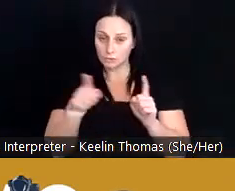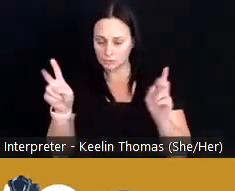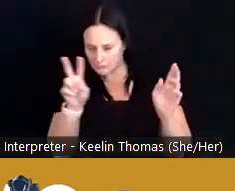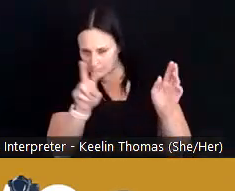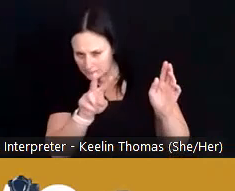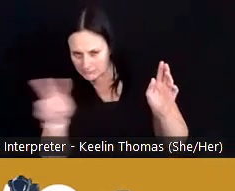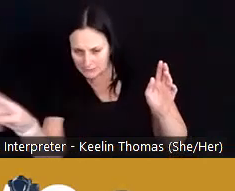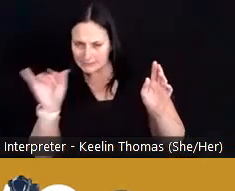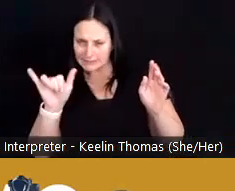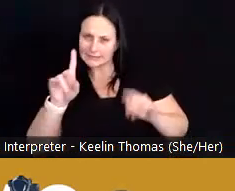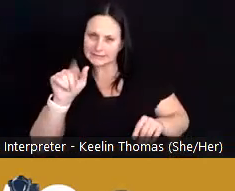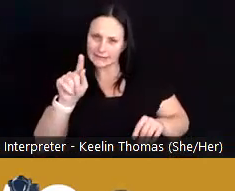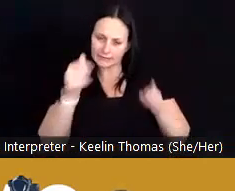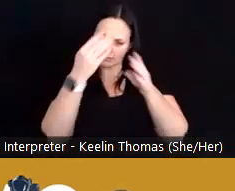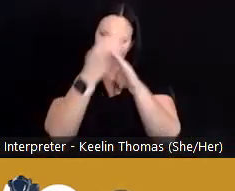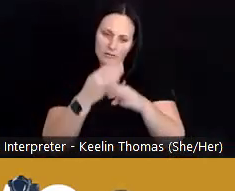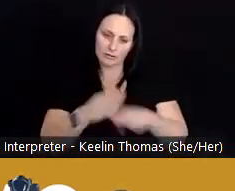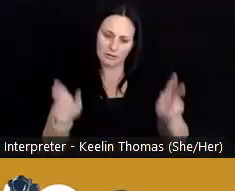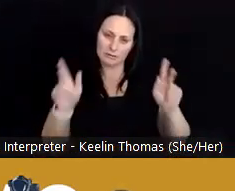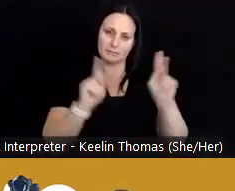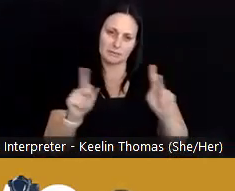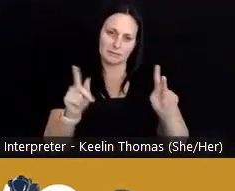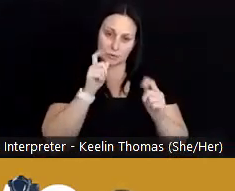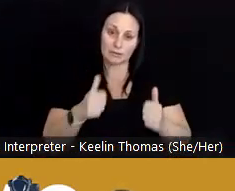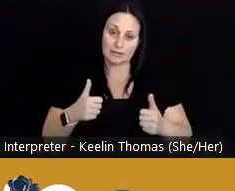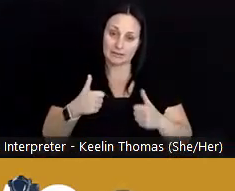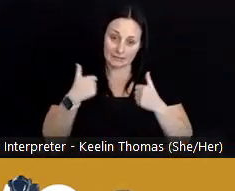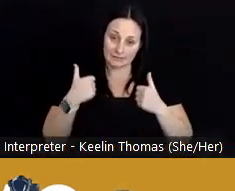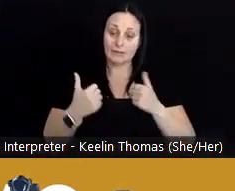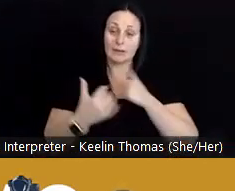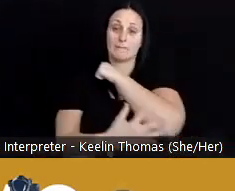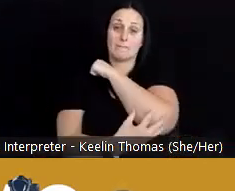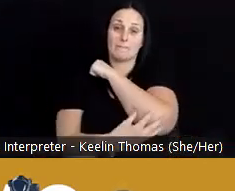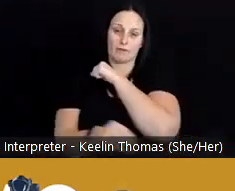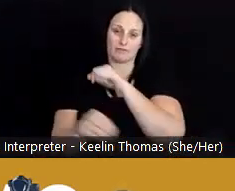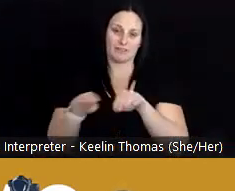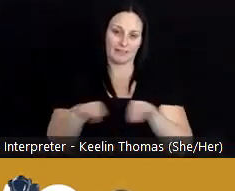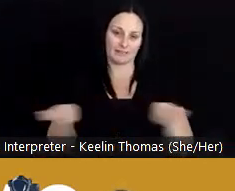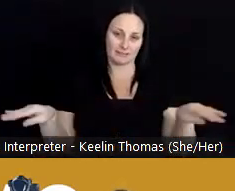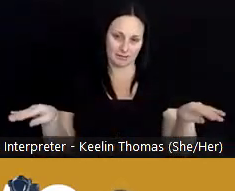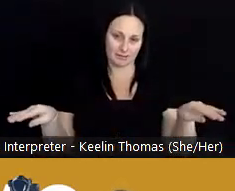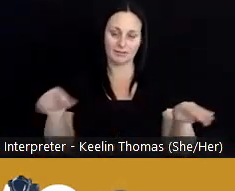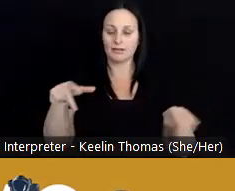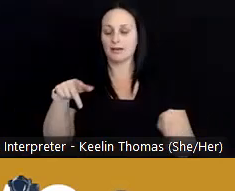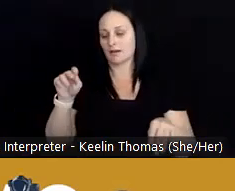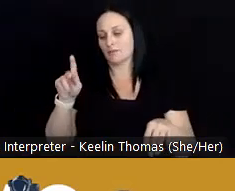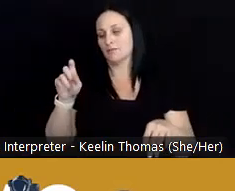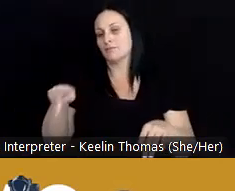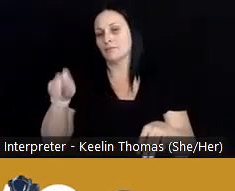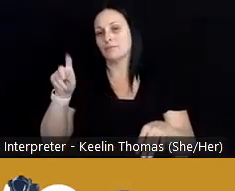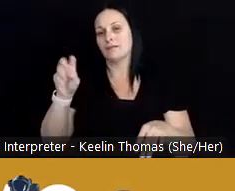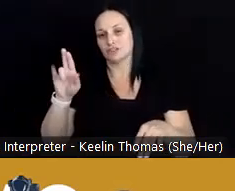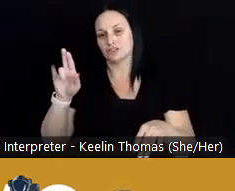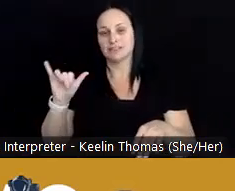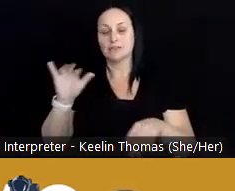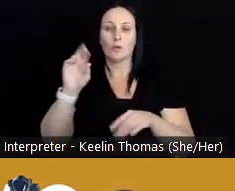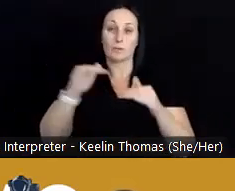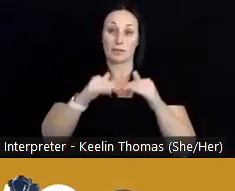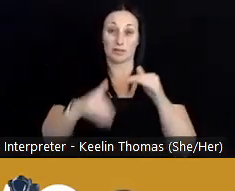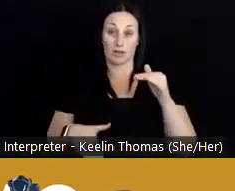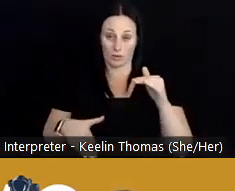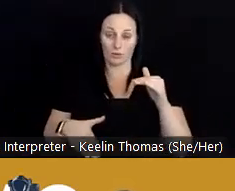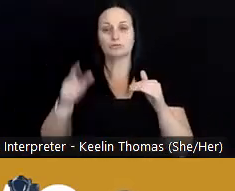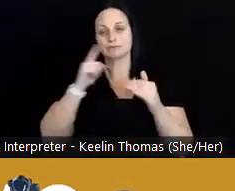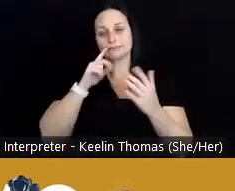these data broken down by people who live at the poverty level in this country or below the poverty level in this country, as